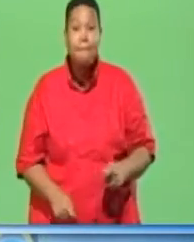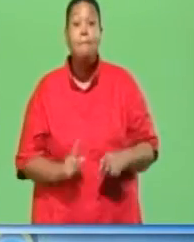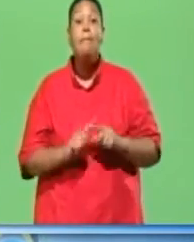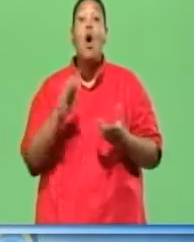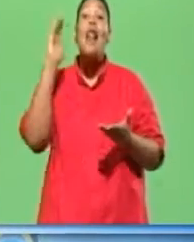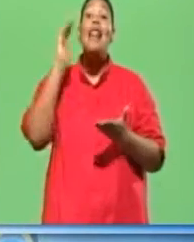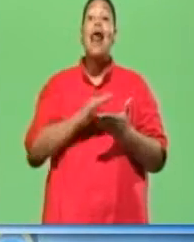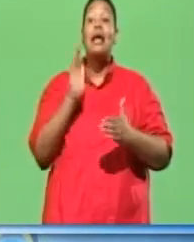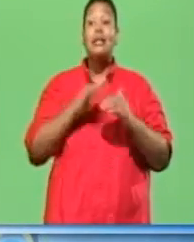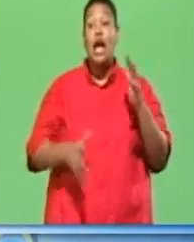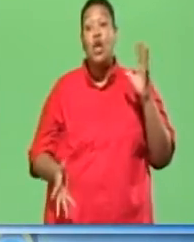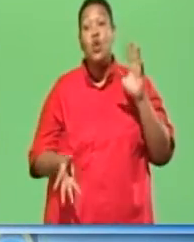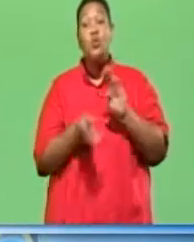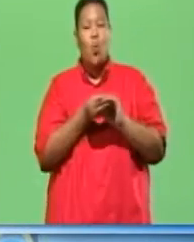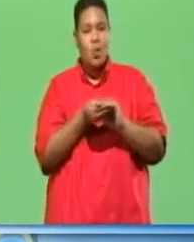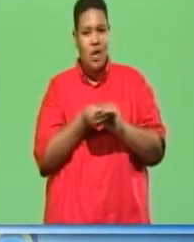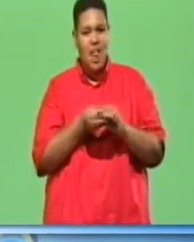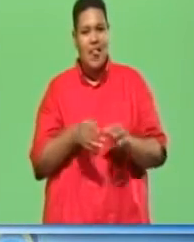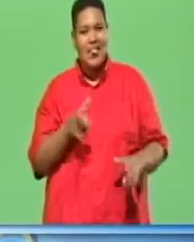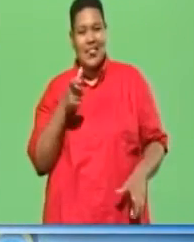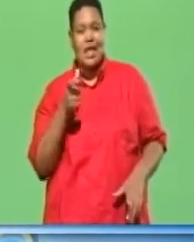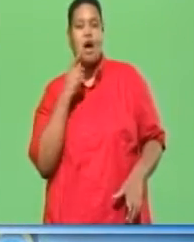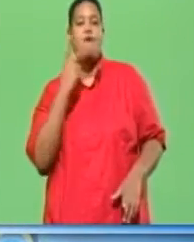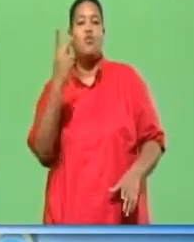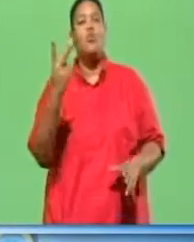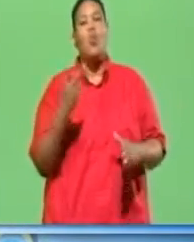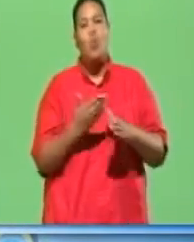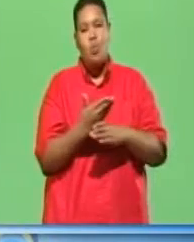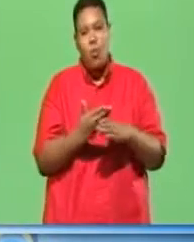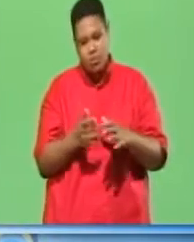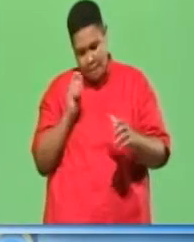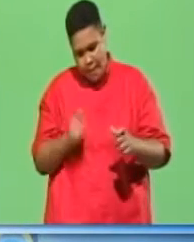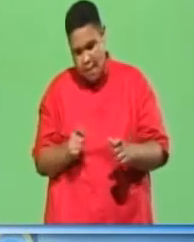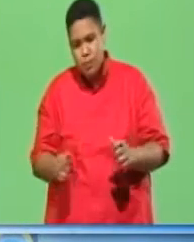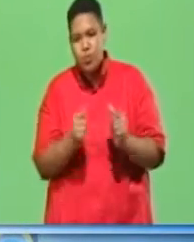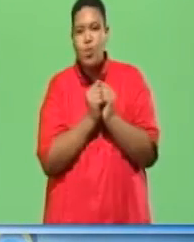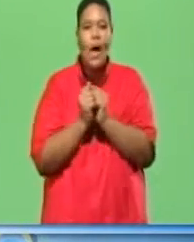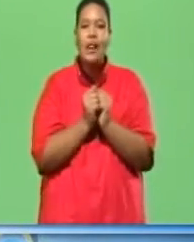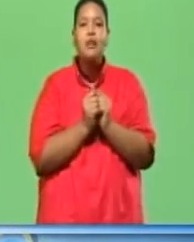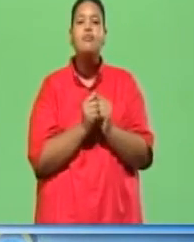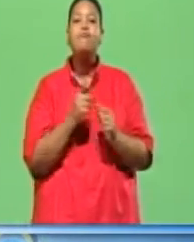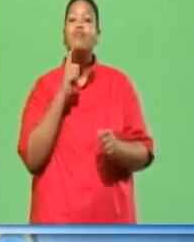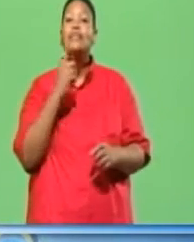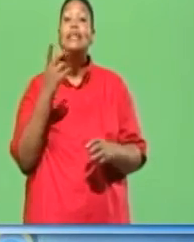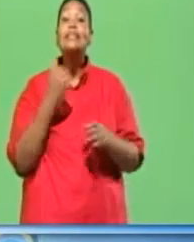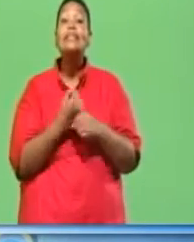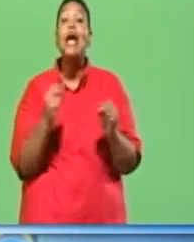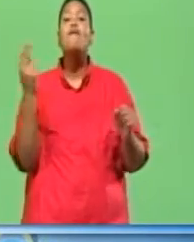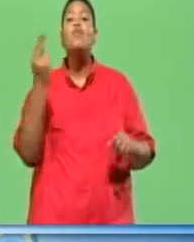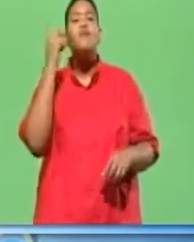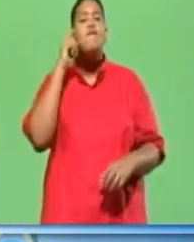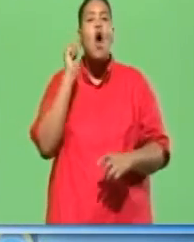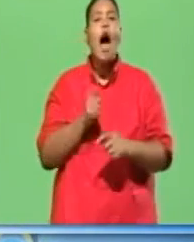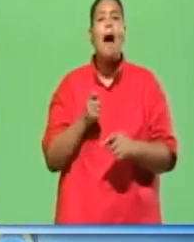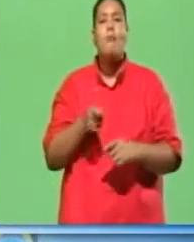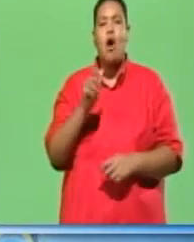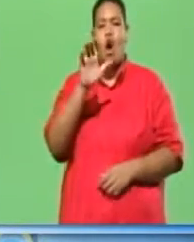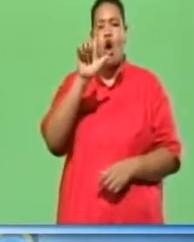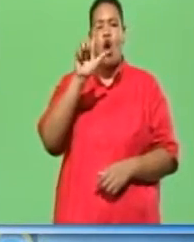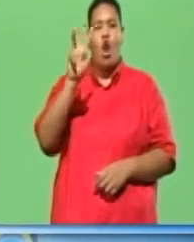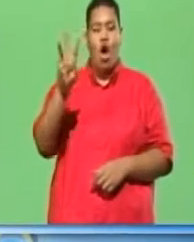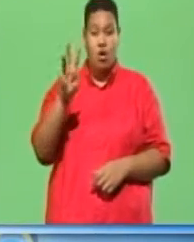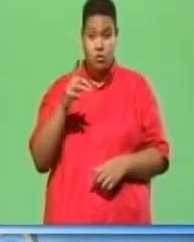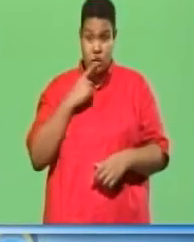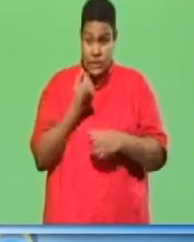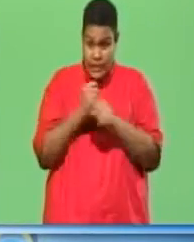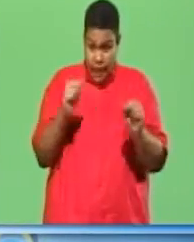less than the total thickness of the two pieces to be fastened. Safe use of a claw hammer. Step 1. To safely